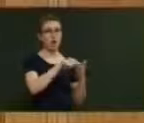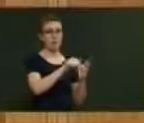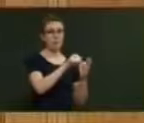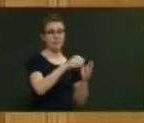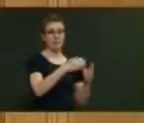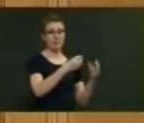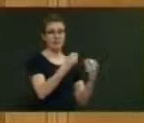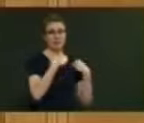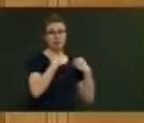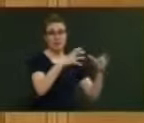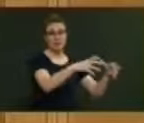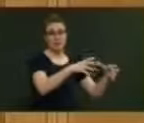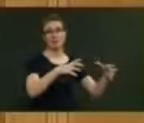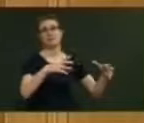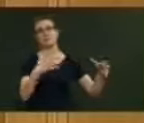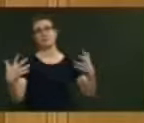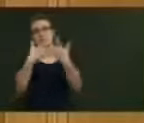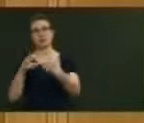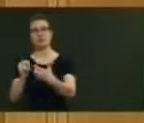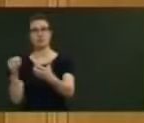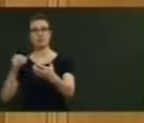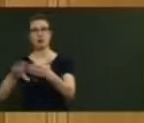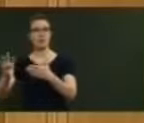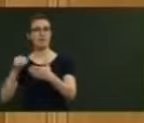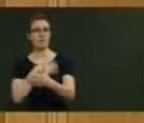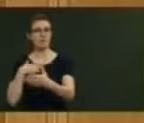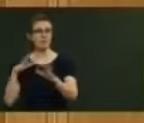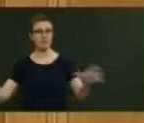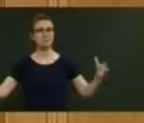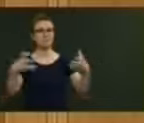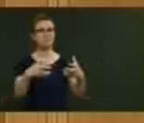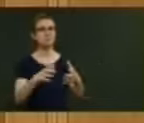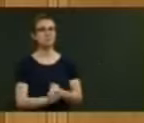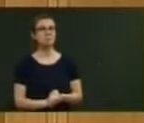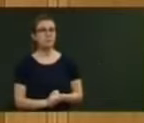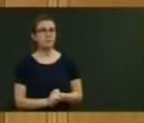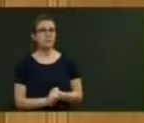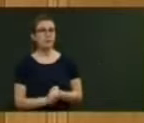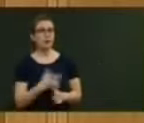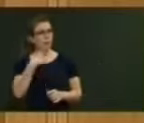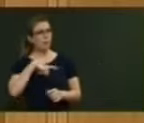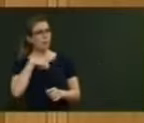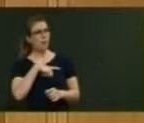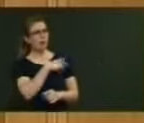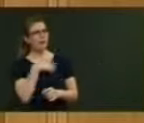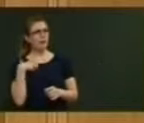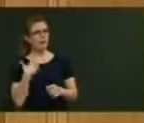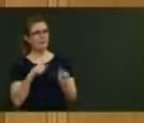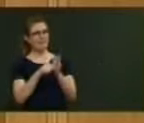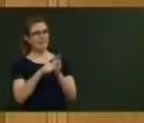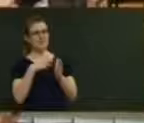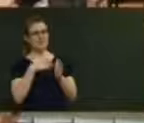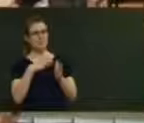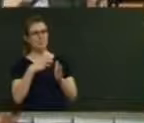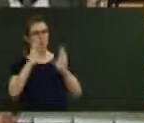Supplementary question, Dr. Jan Yang. Why is the Government investing more in forestry sector research and development?